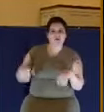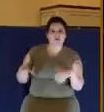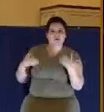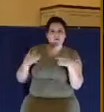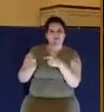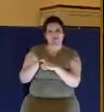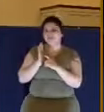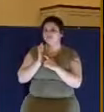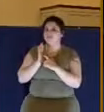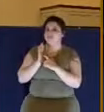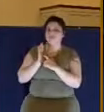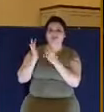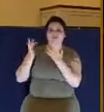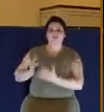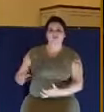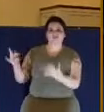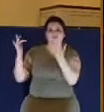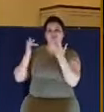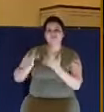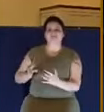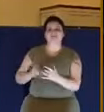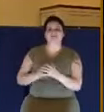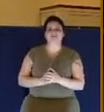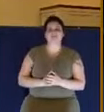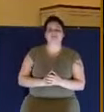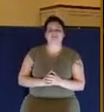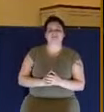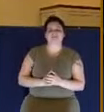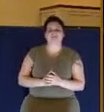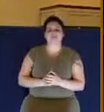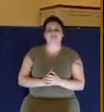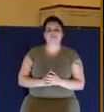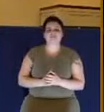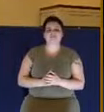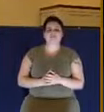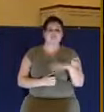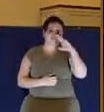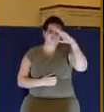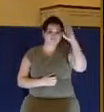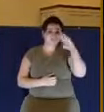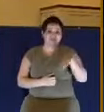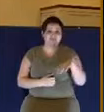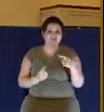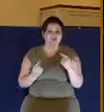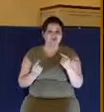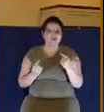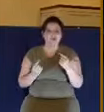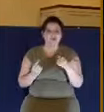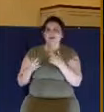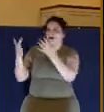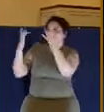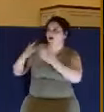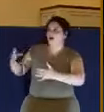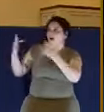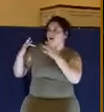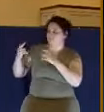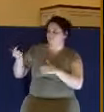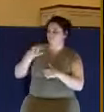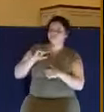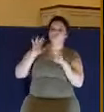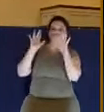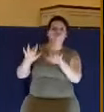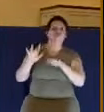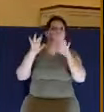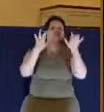I need mercy. So you know what? I'm going to show a lot of mercy to others. It's very simple.